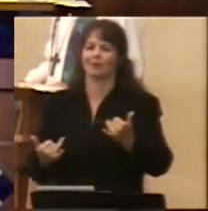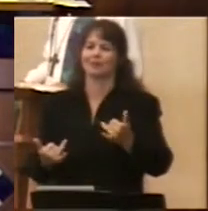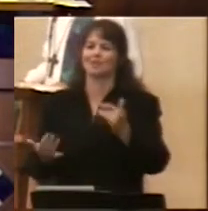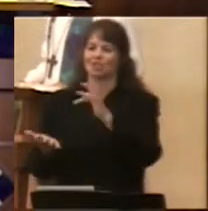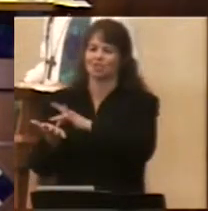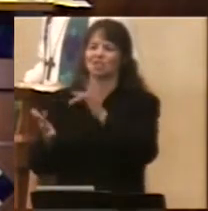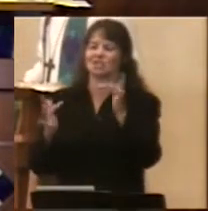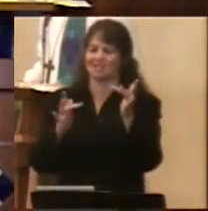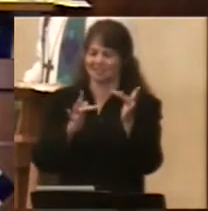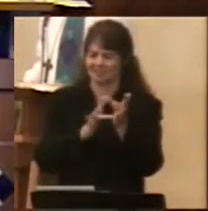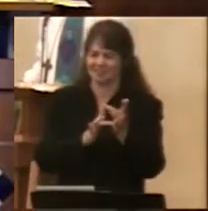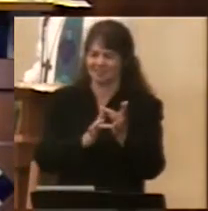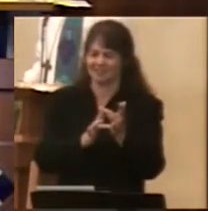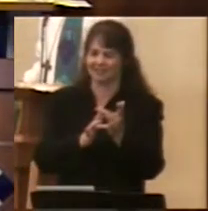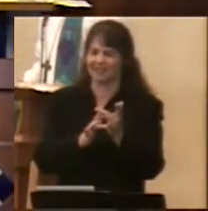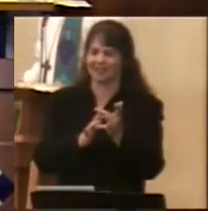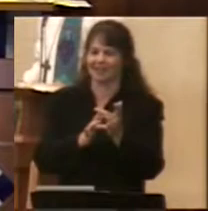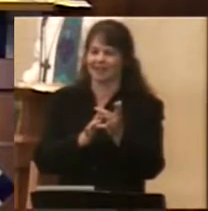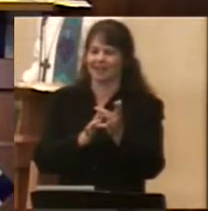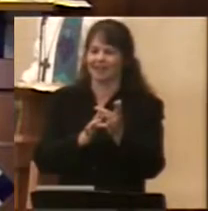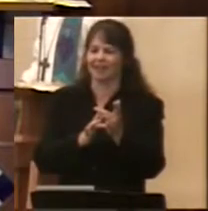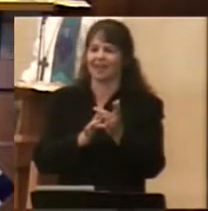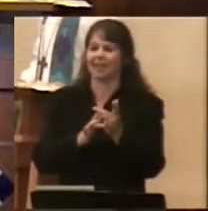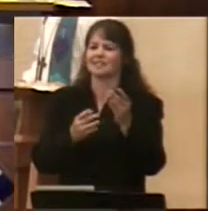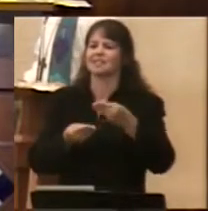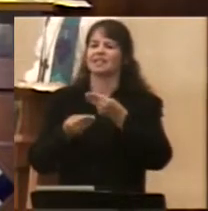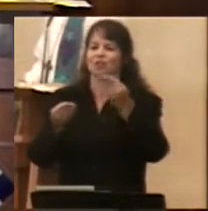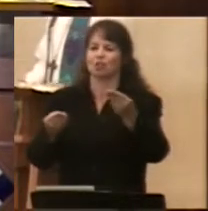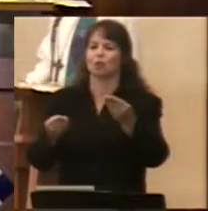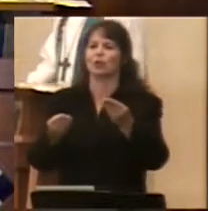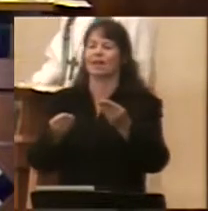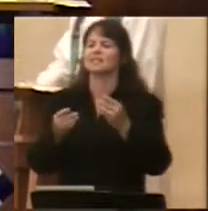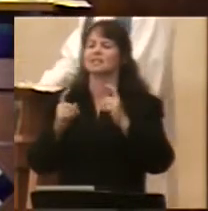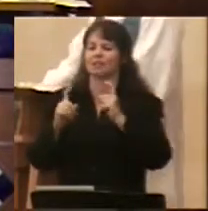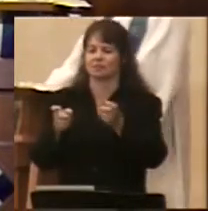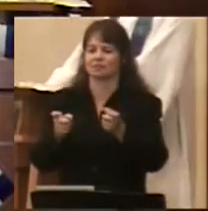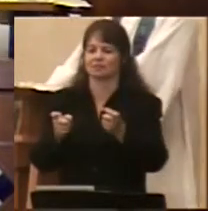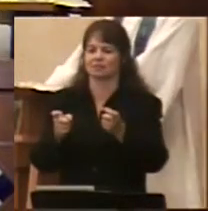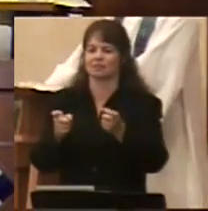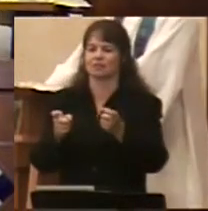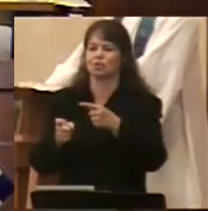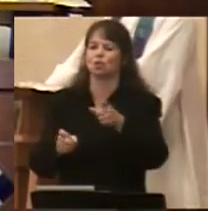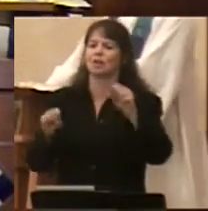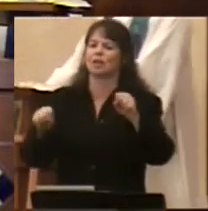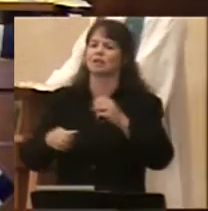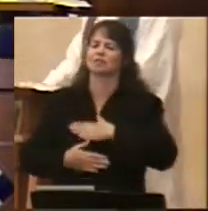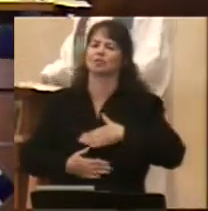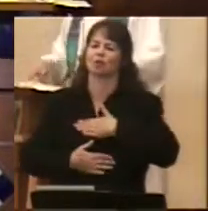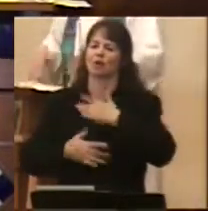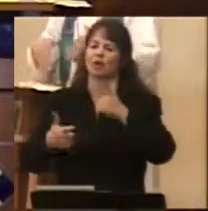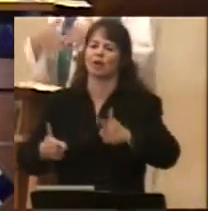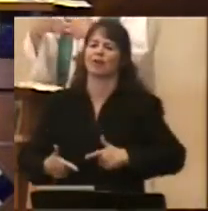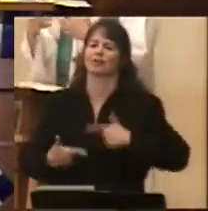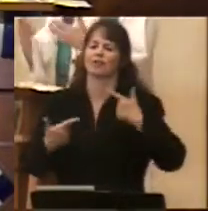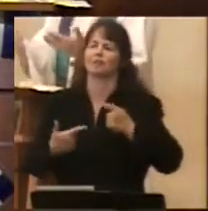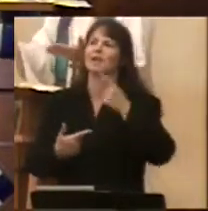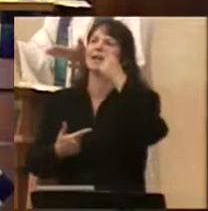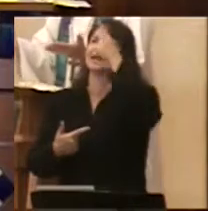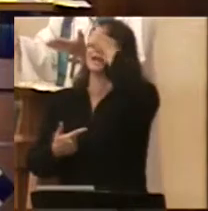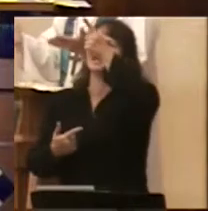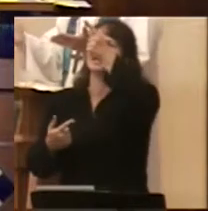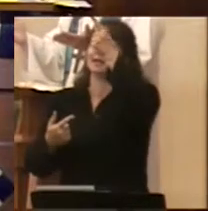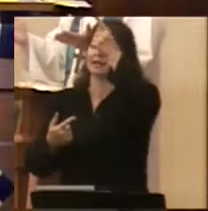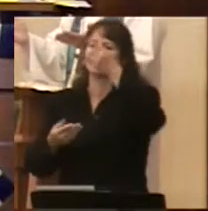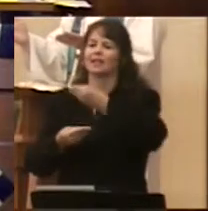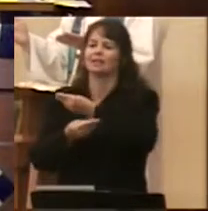And now his perfect life, the only life of perfection that was ever lived, now he gives to you